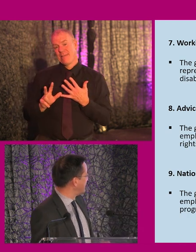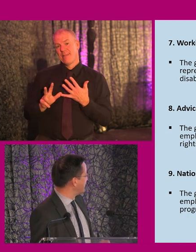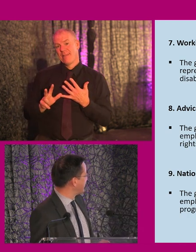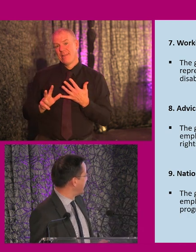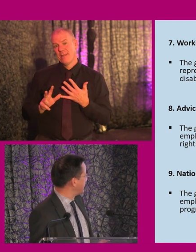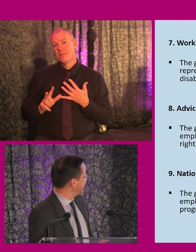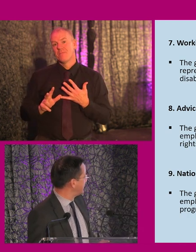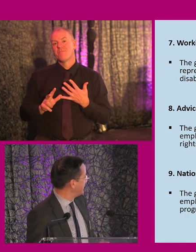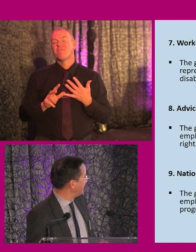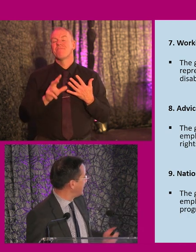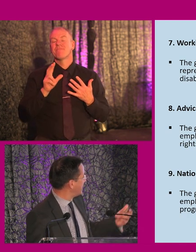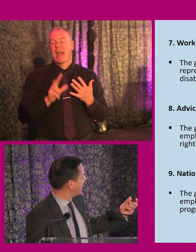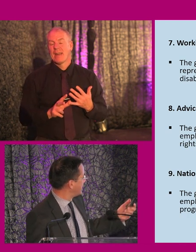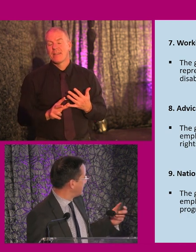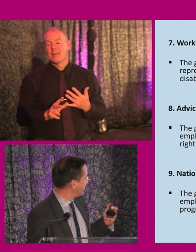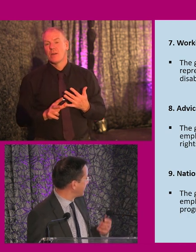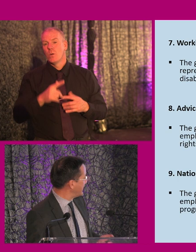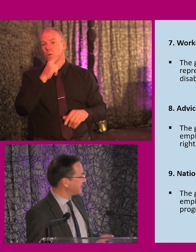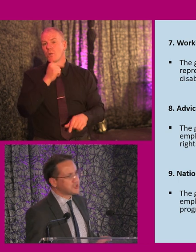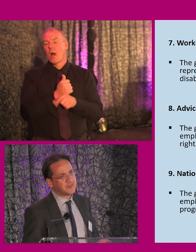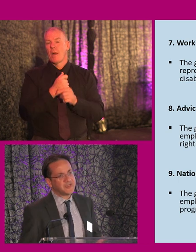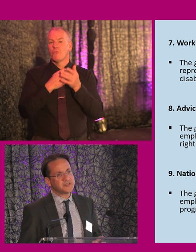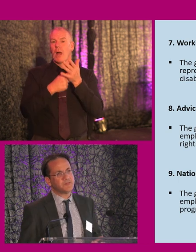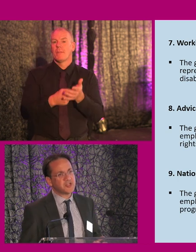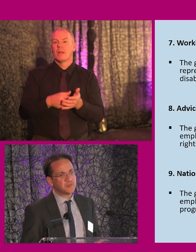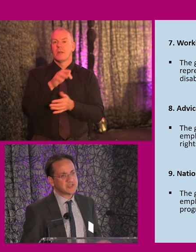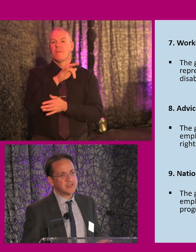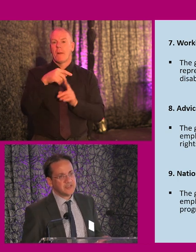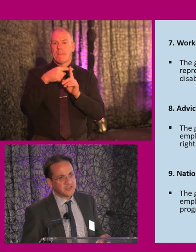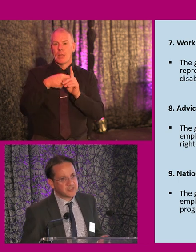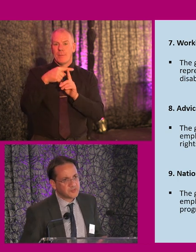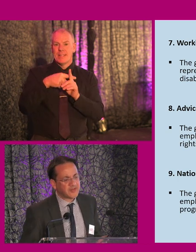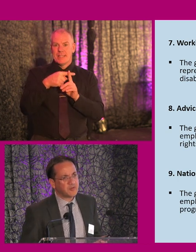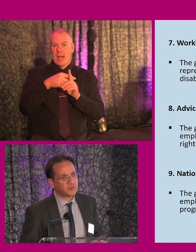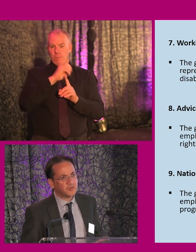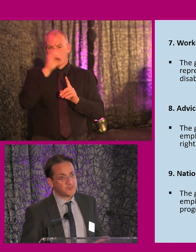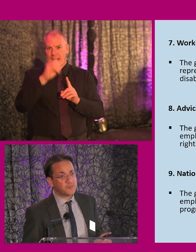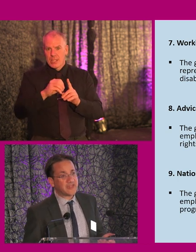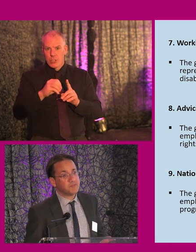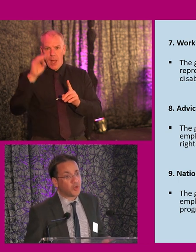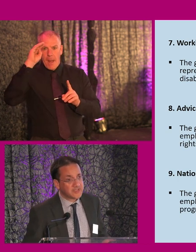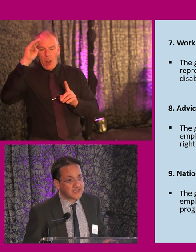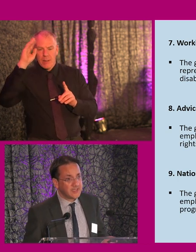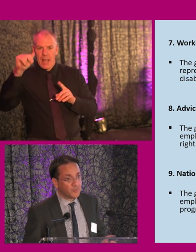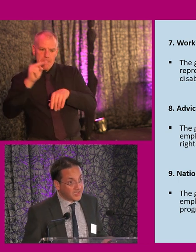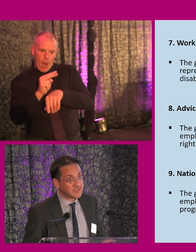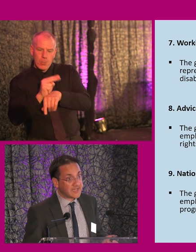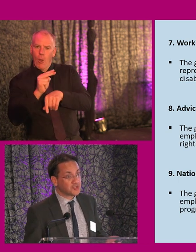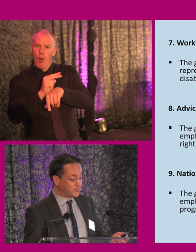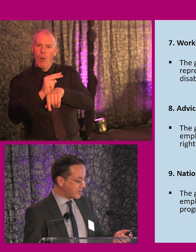recommendation related to measurement in terms of how employers might better monitor